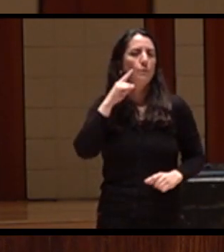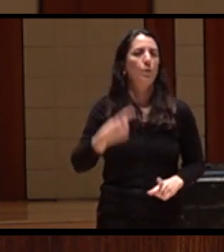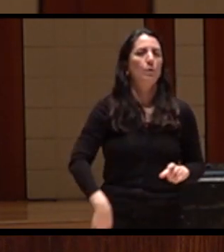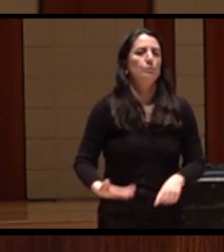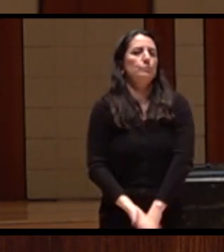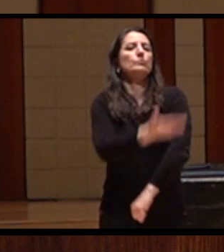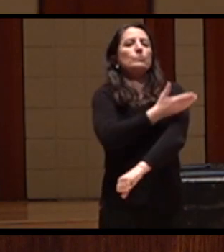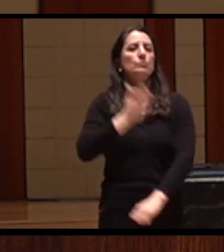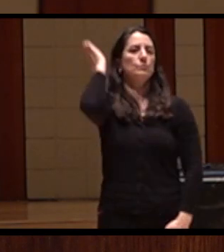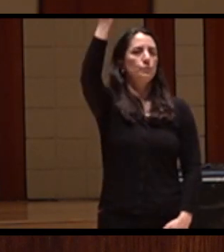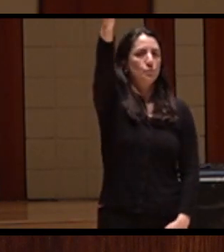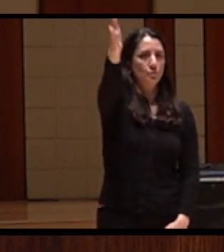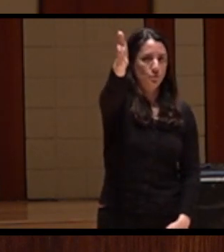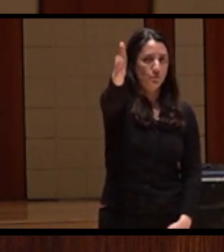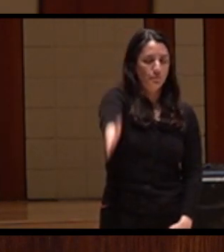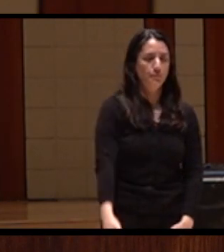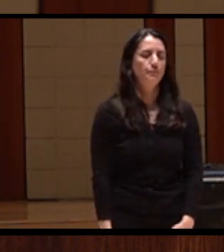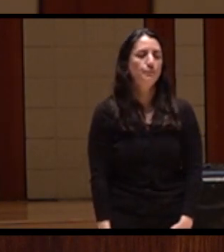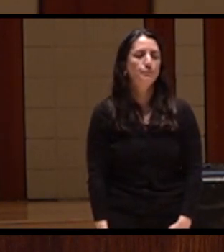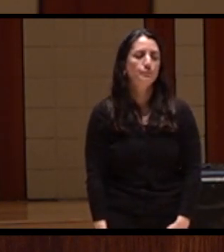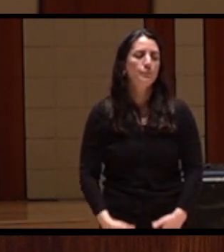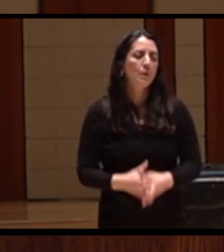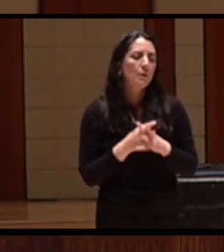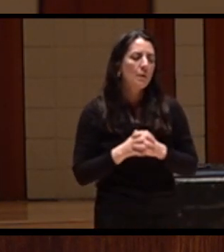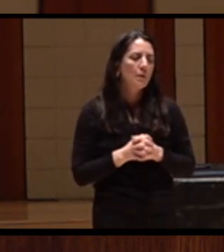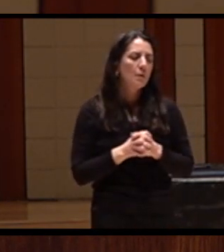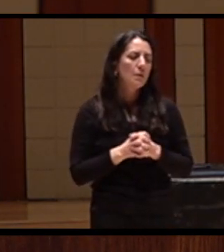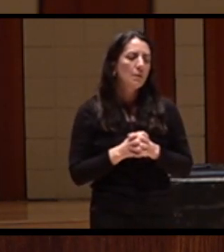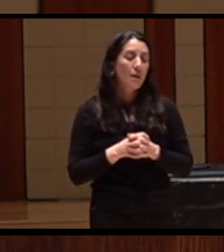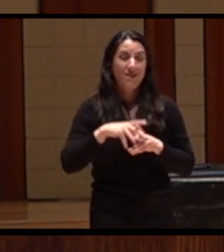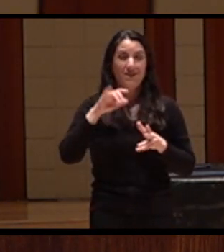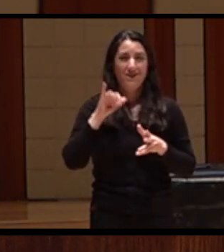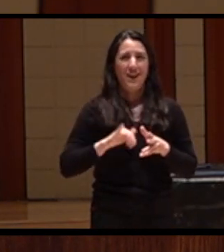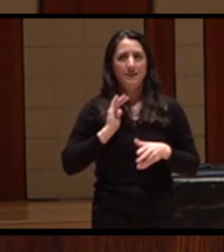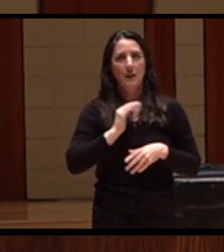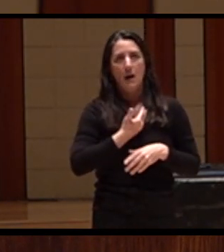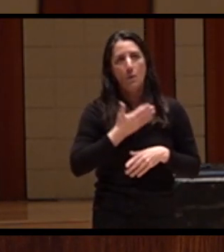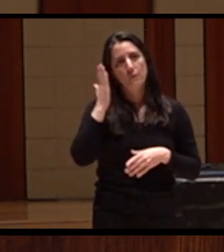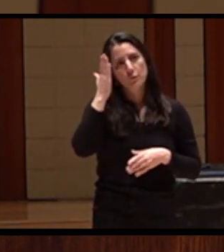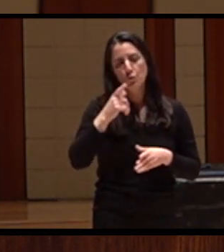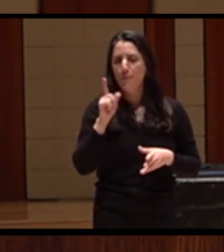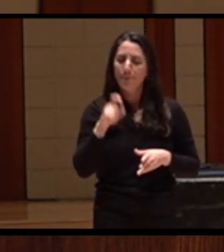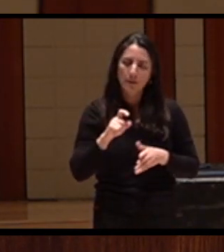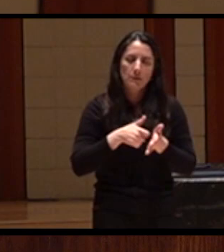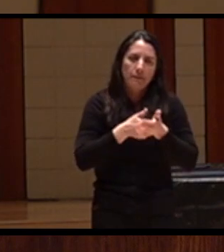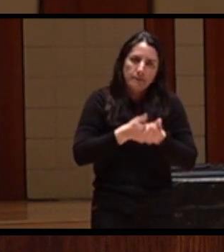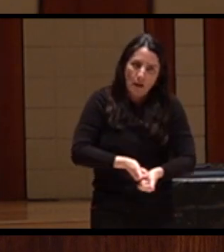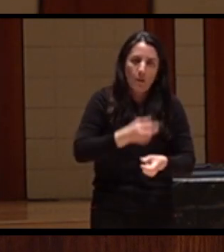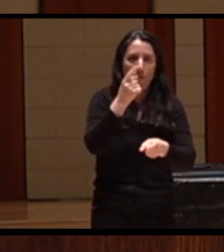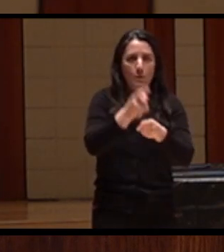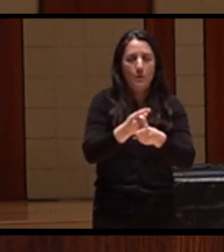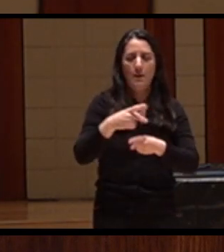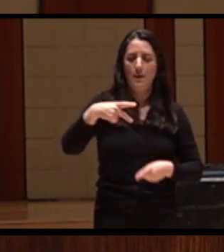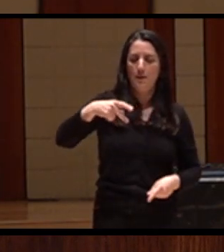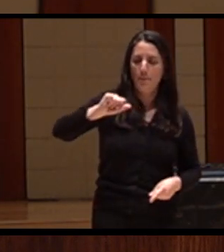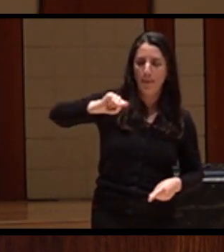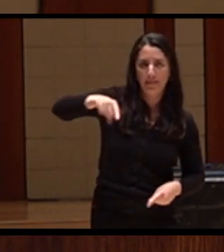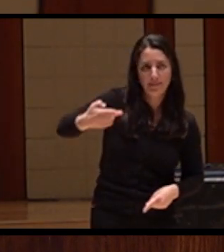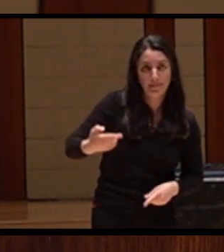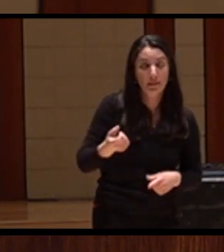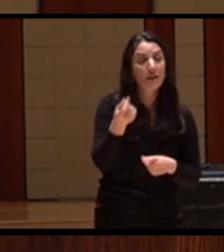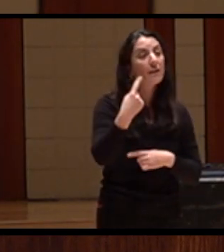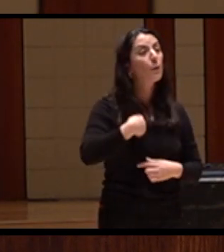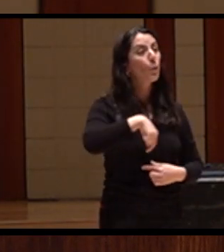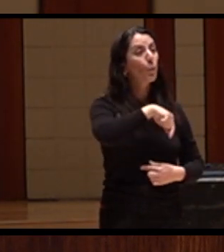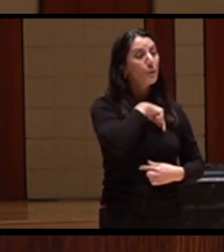sustainable fisheries and agriculture. Yurok people believe we have a great privilege to be the first people of the